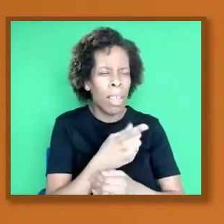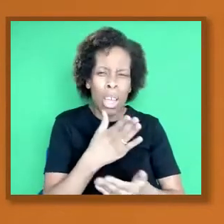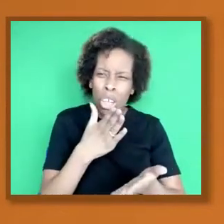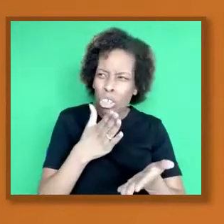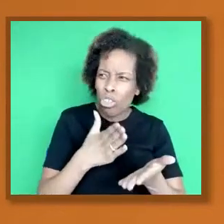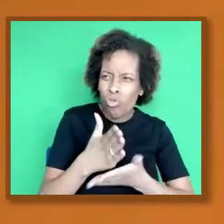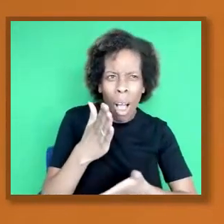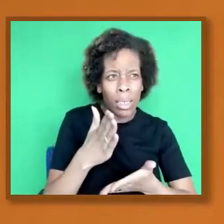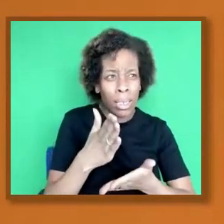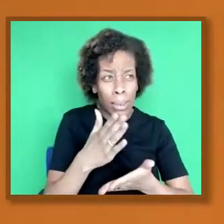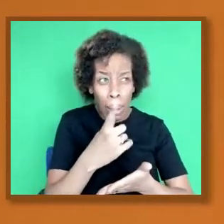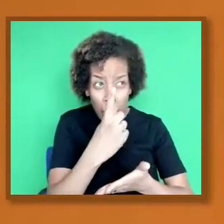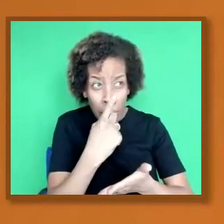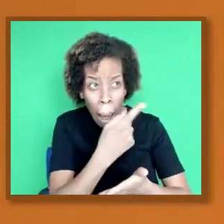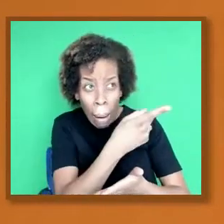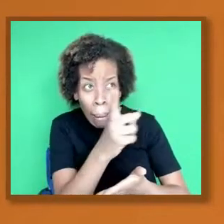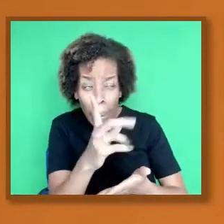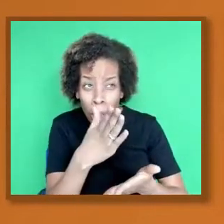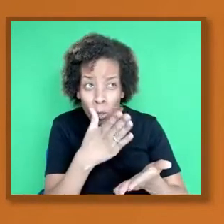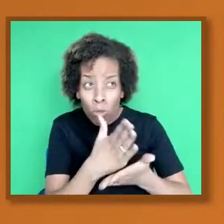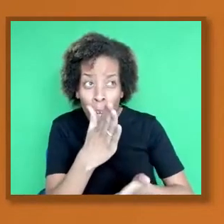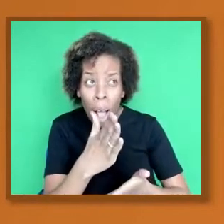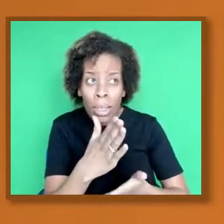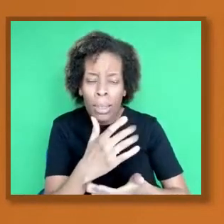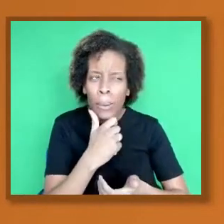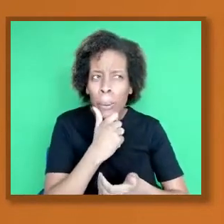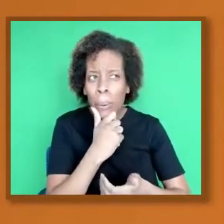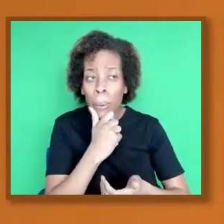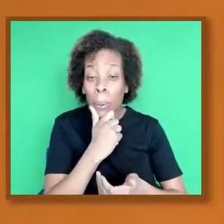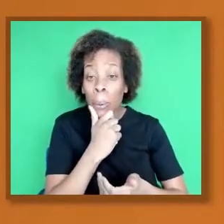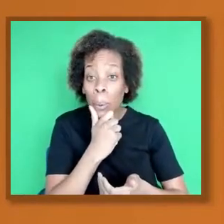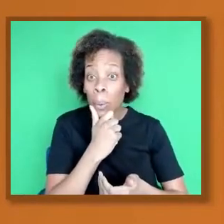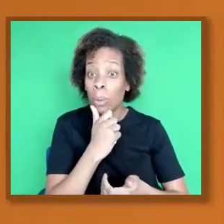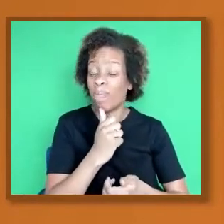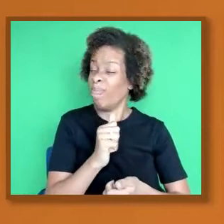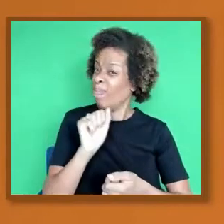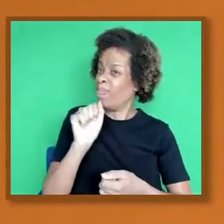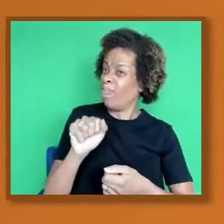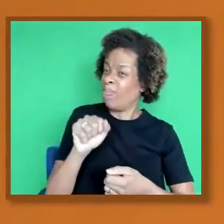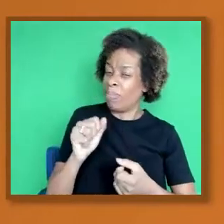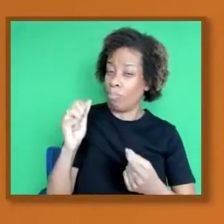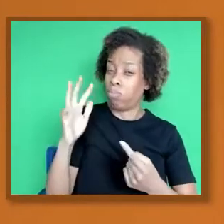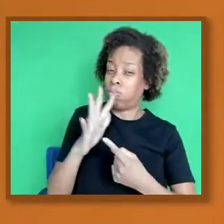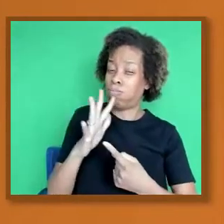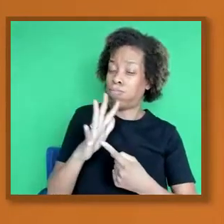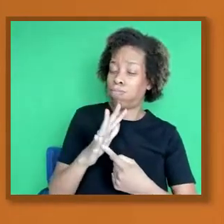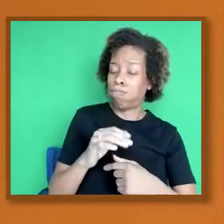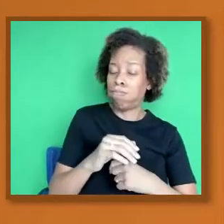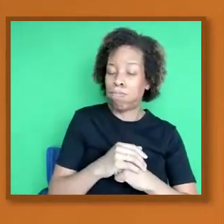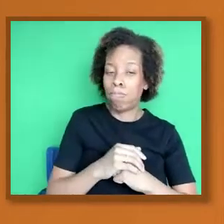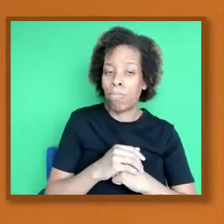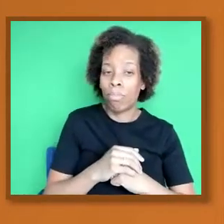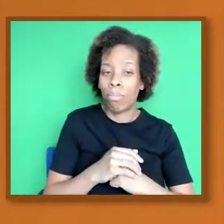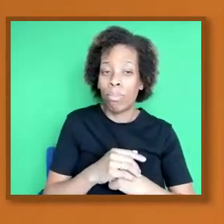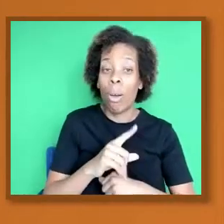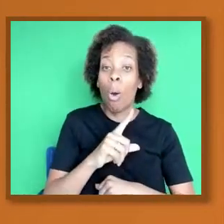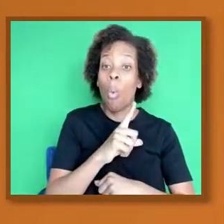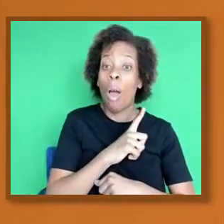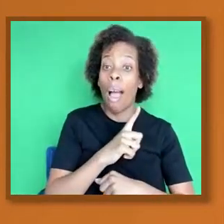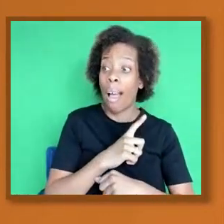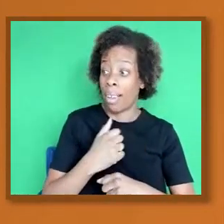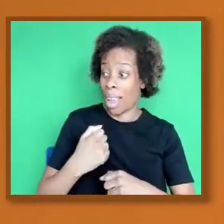important because I think it's part of our history and the lived